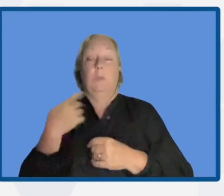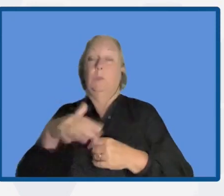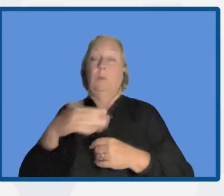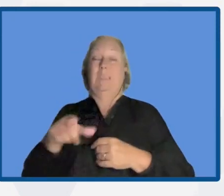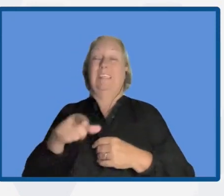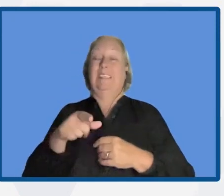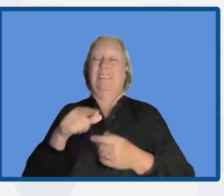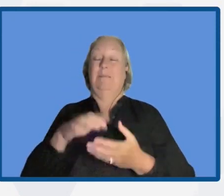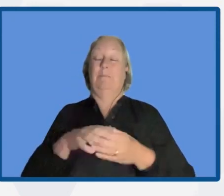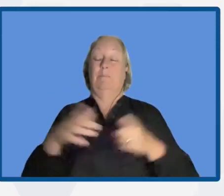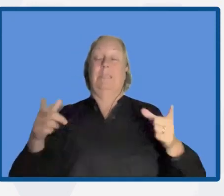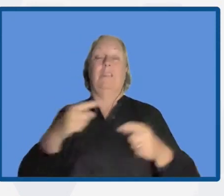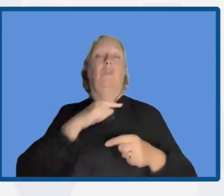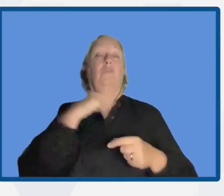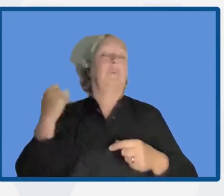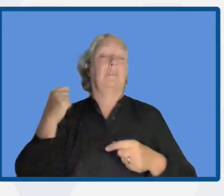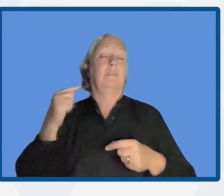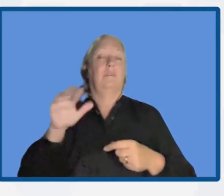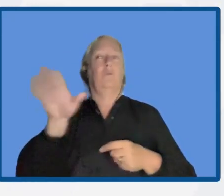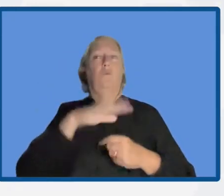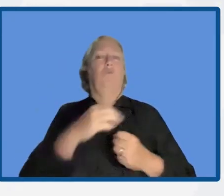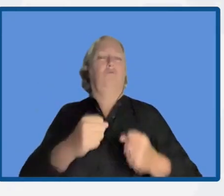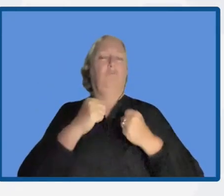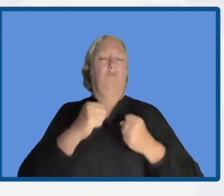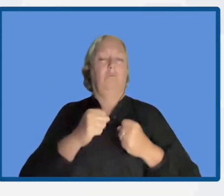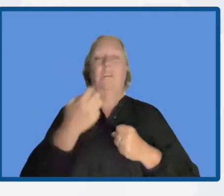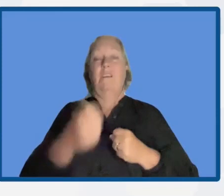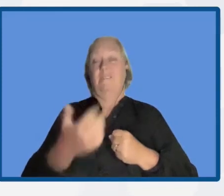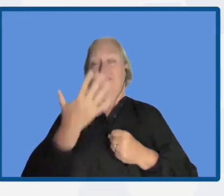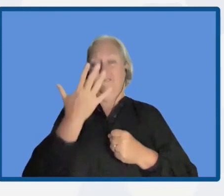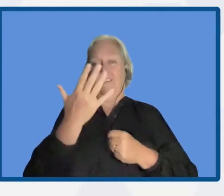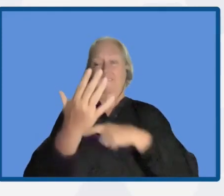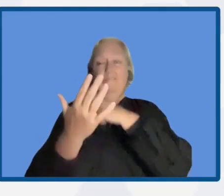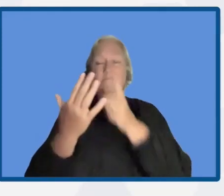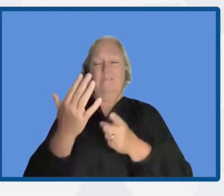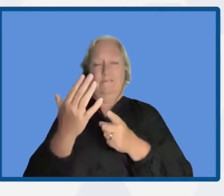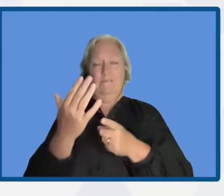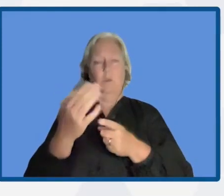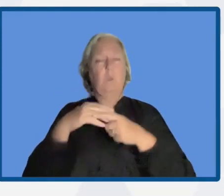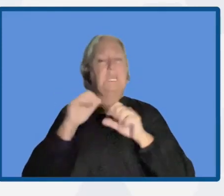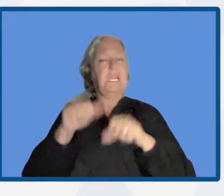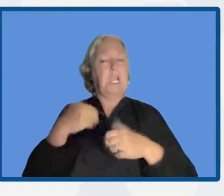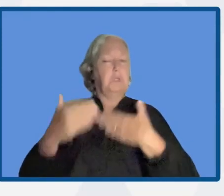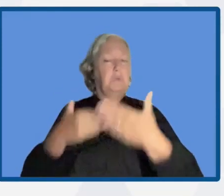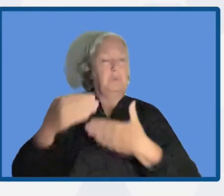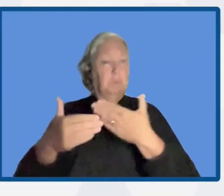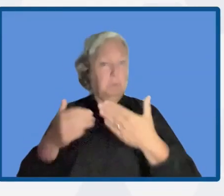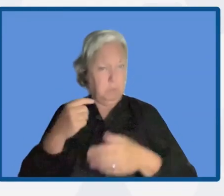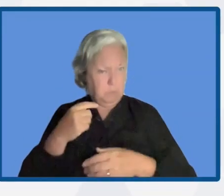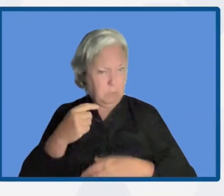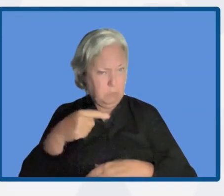resilience. So with these five points, we could make some headway, couldn't we? Definitely.